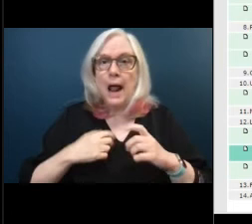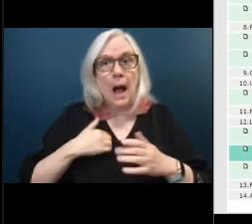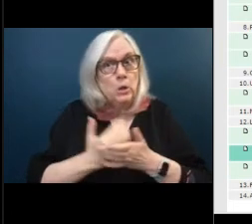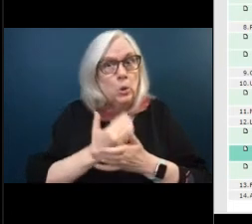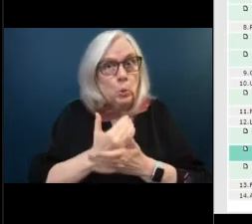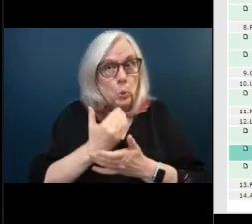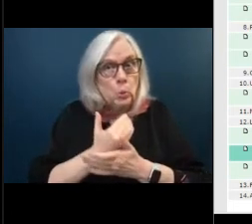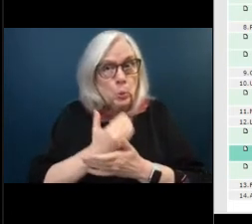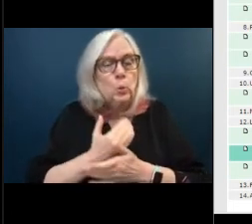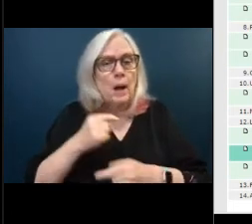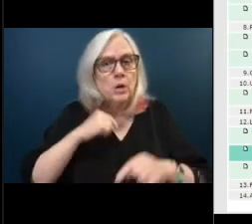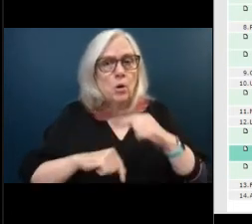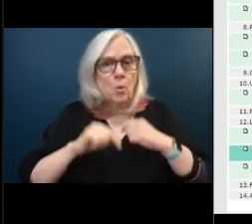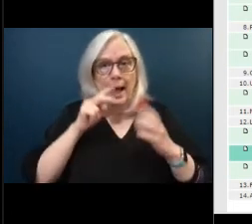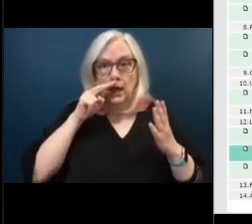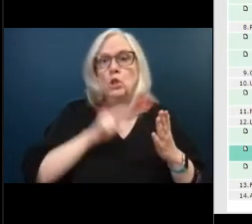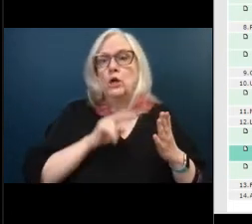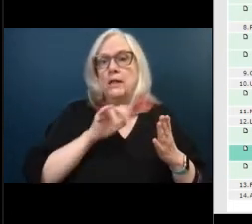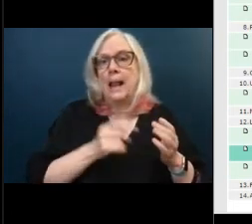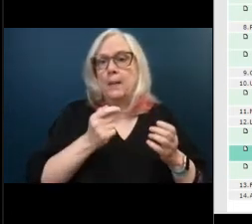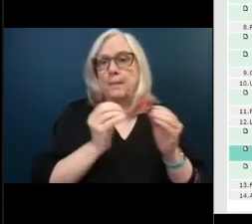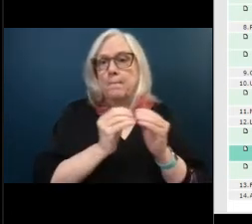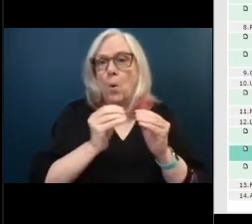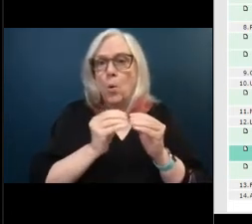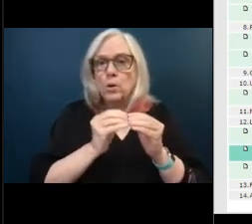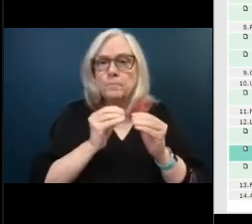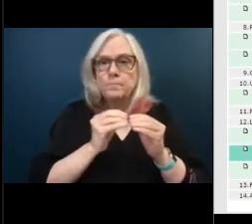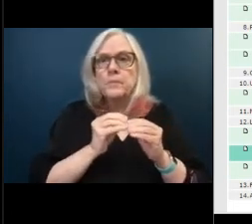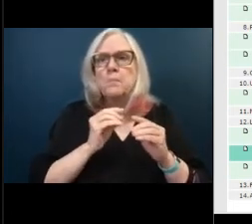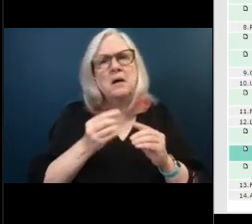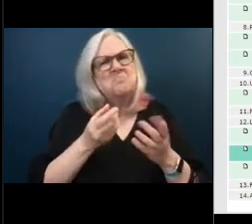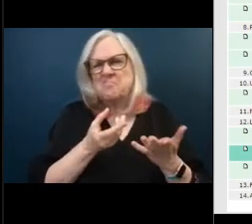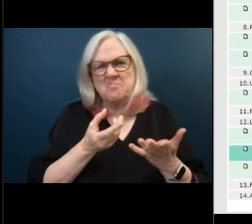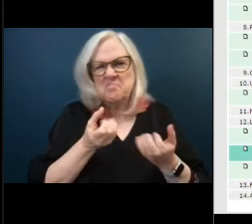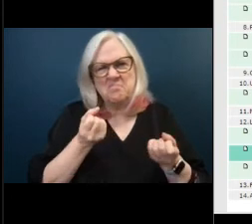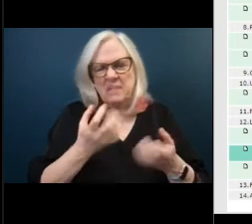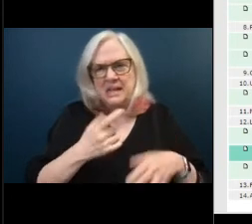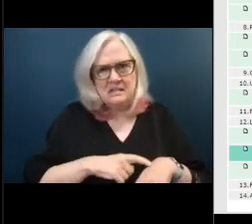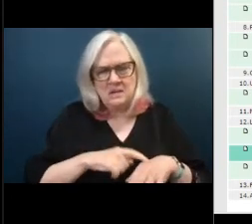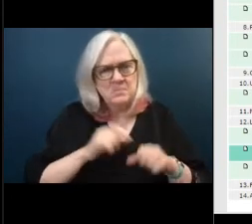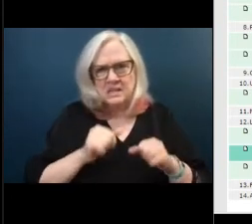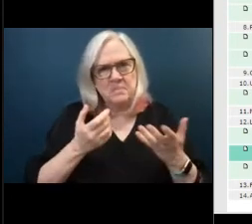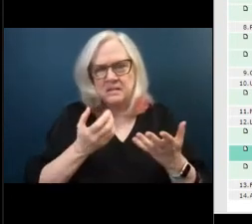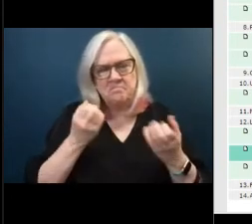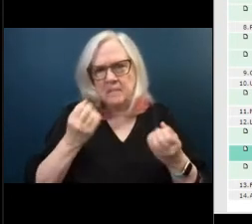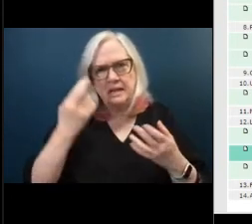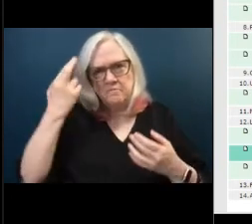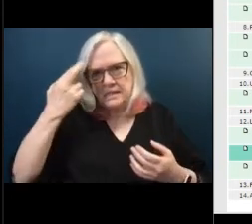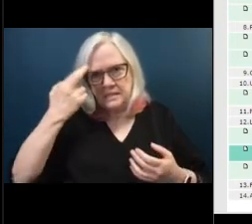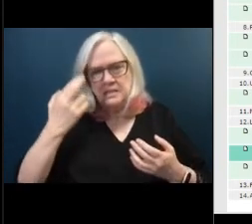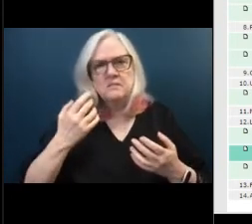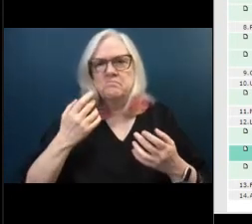little bit more but really a lot of times they can be multiple causes they can be non-point sources causing